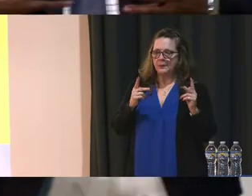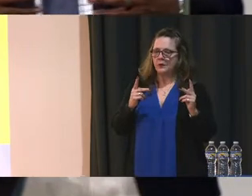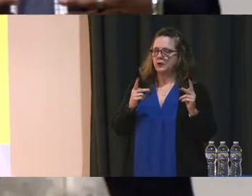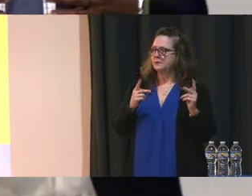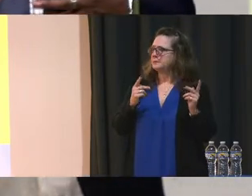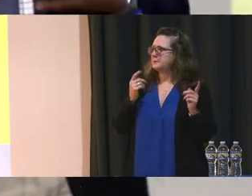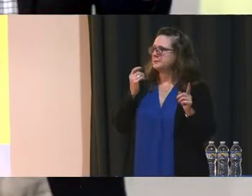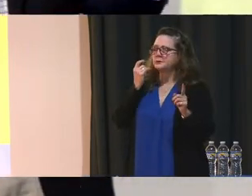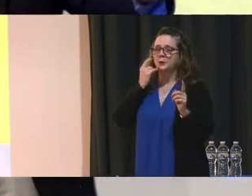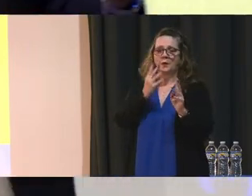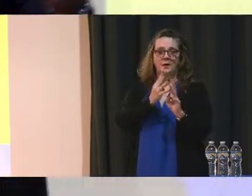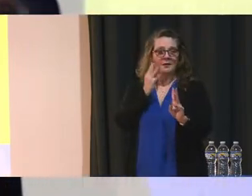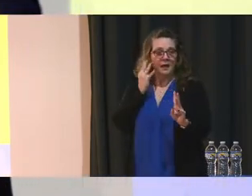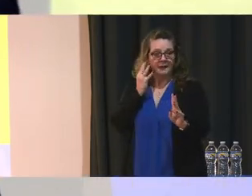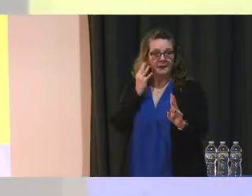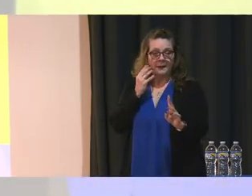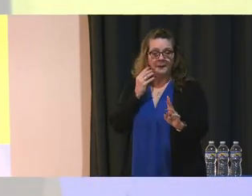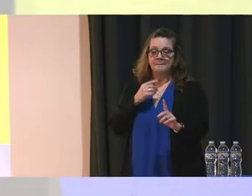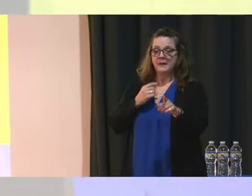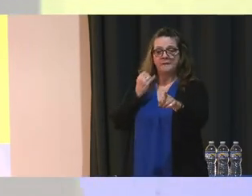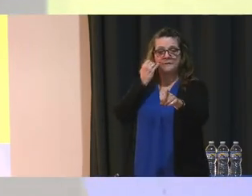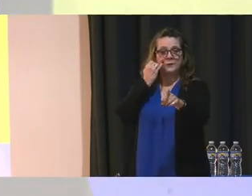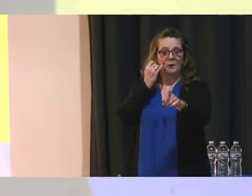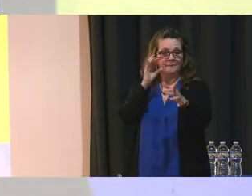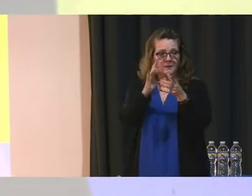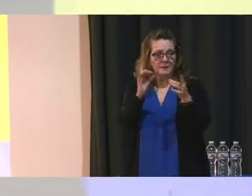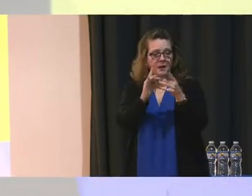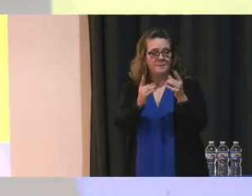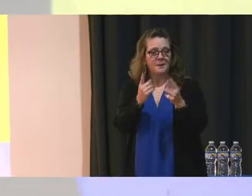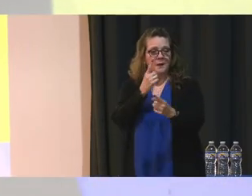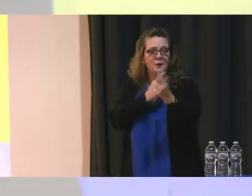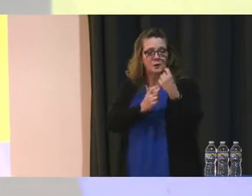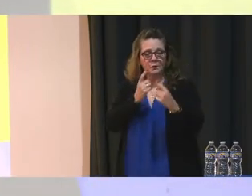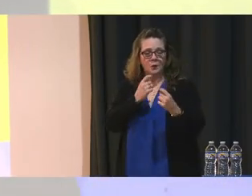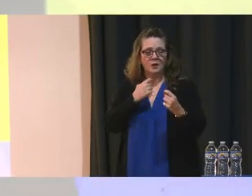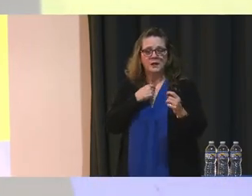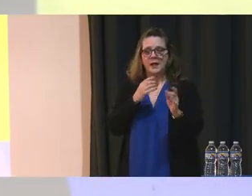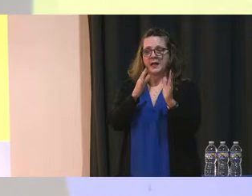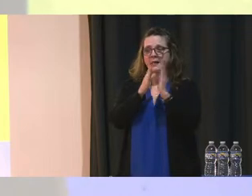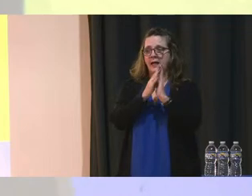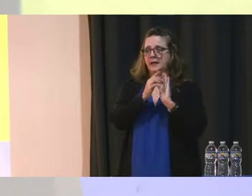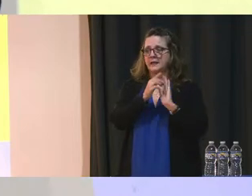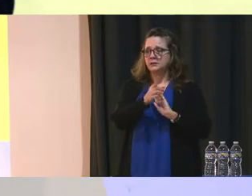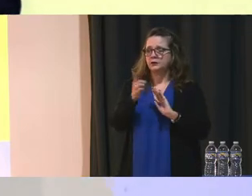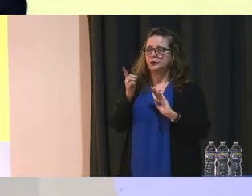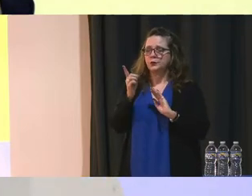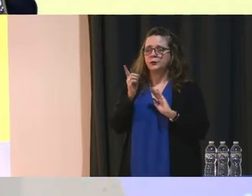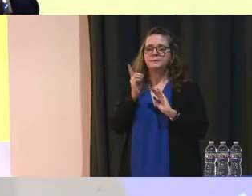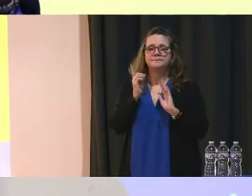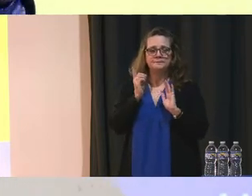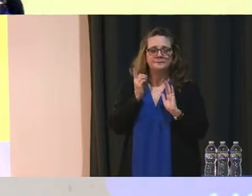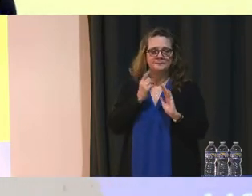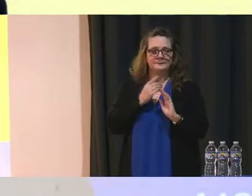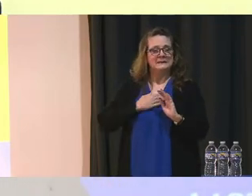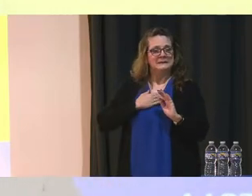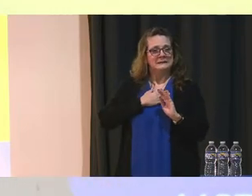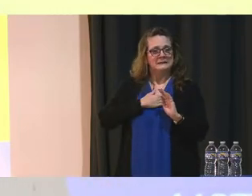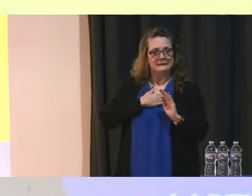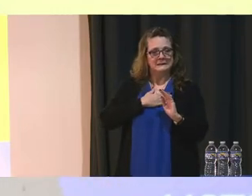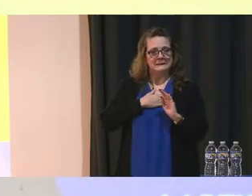if you could, whether it's a comment or a question, I'll ask that you practice